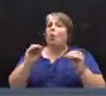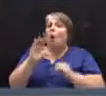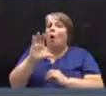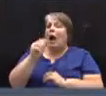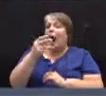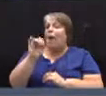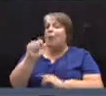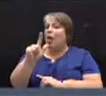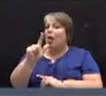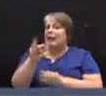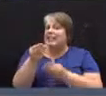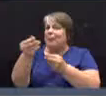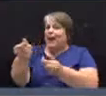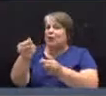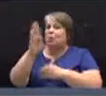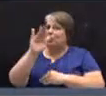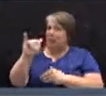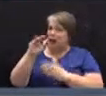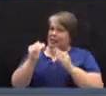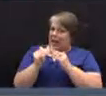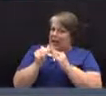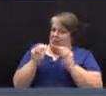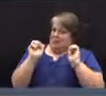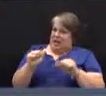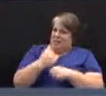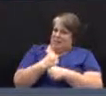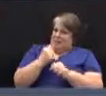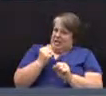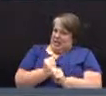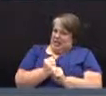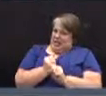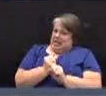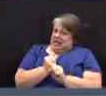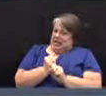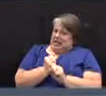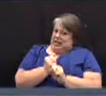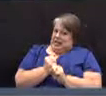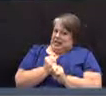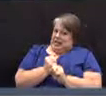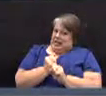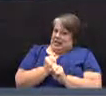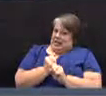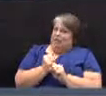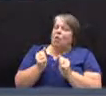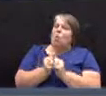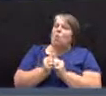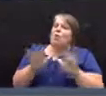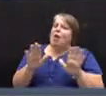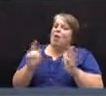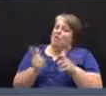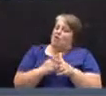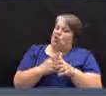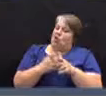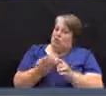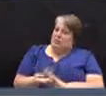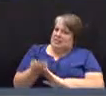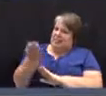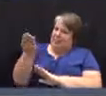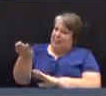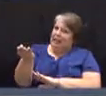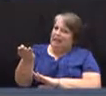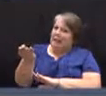expenditures by the town can be made without first being submitted to,